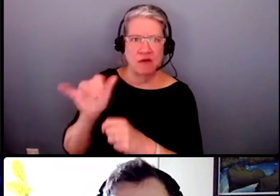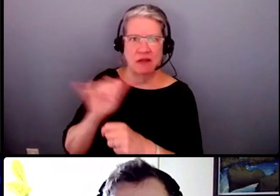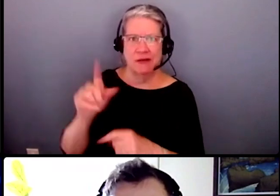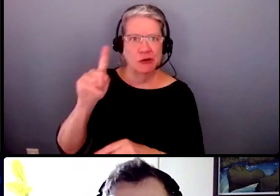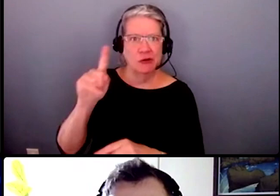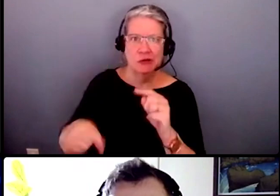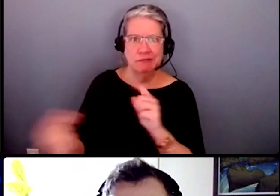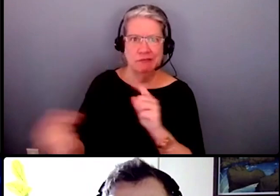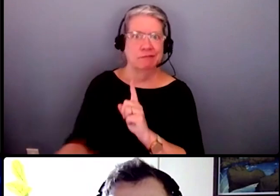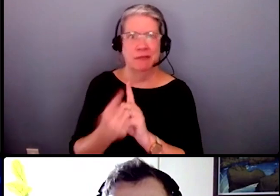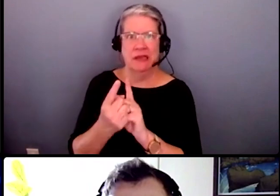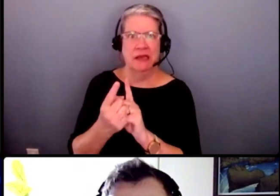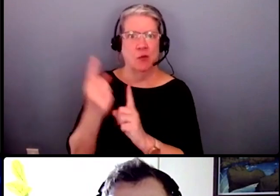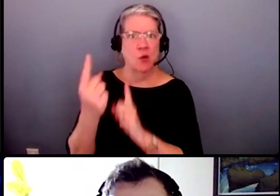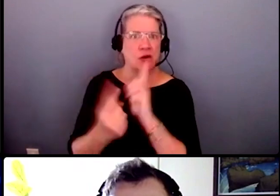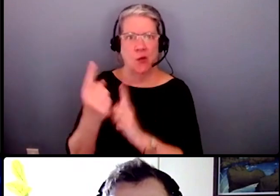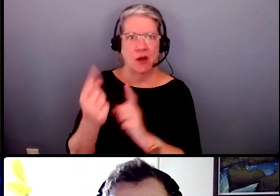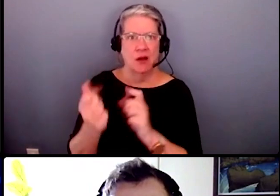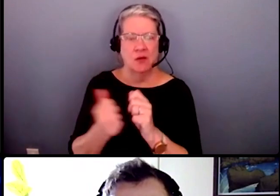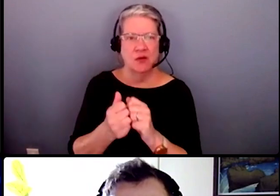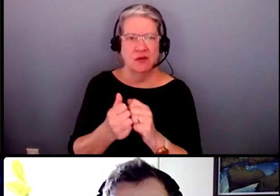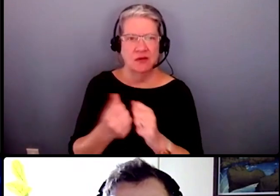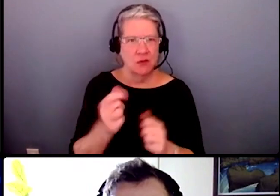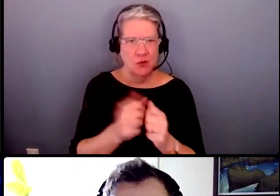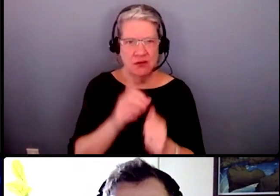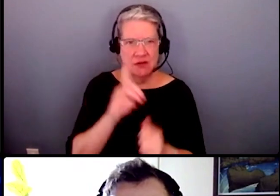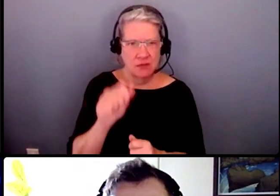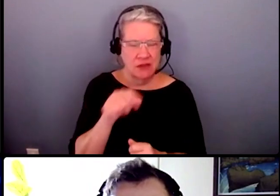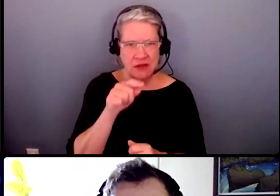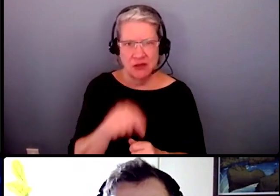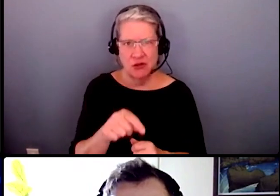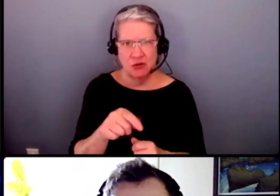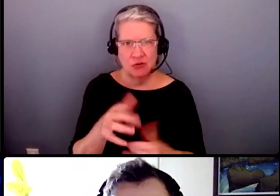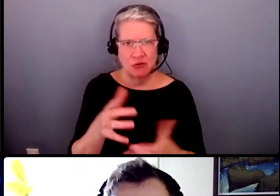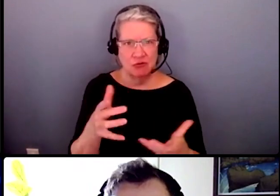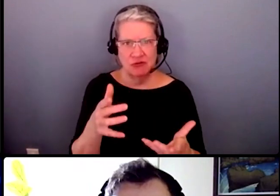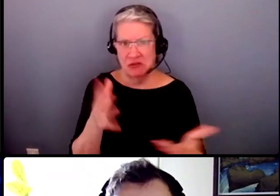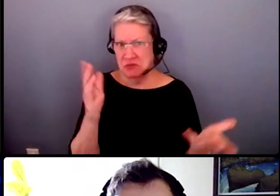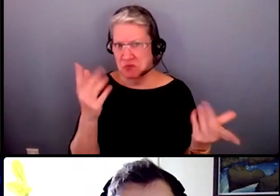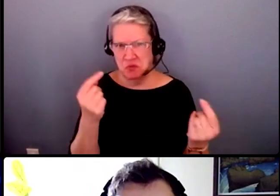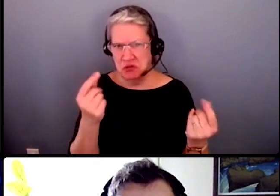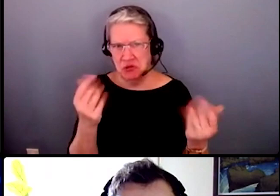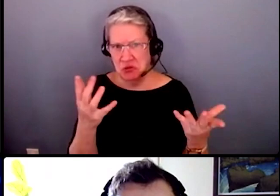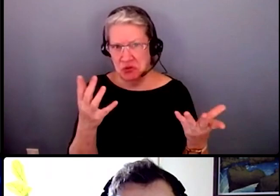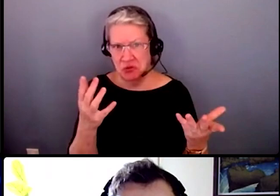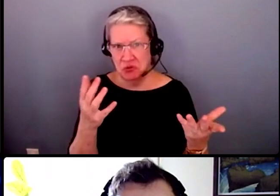when someone had a disability? Did you kind of look the other way for that?